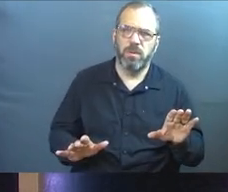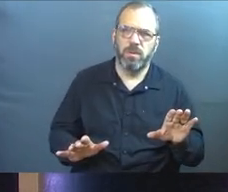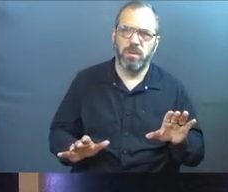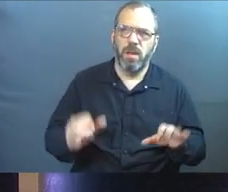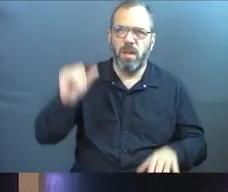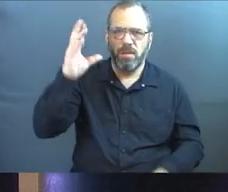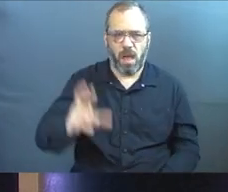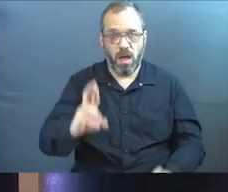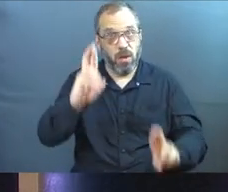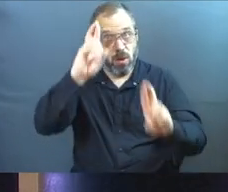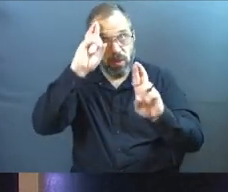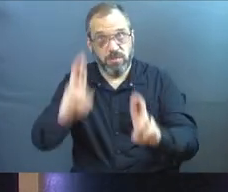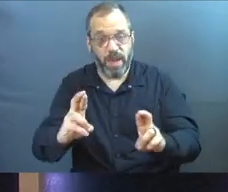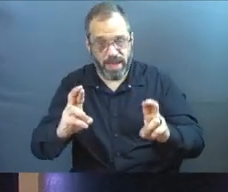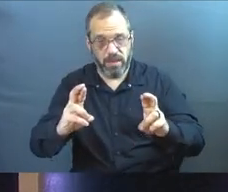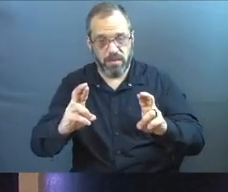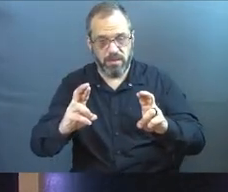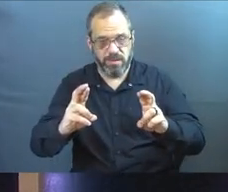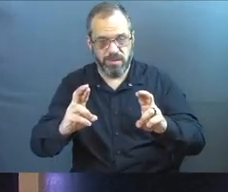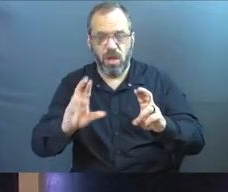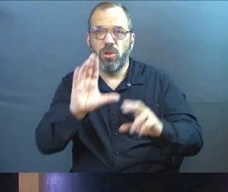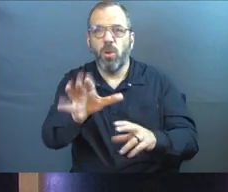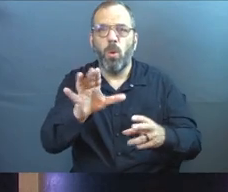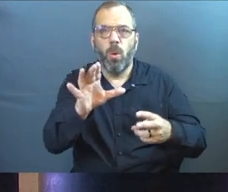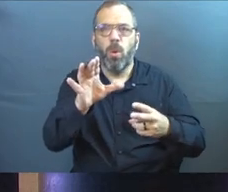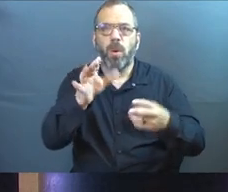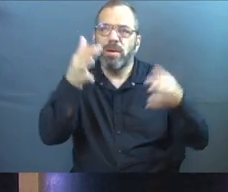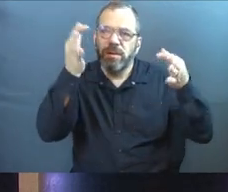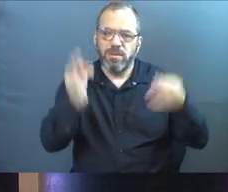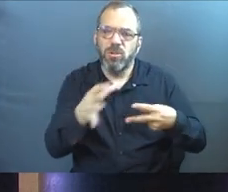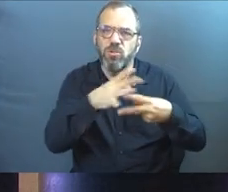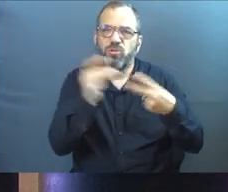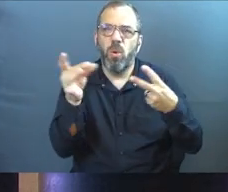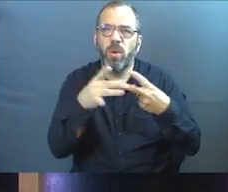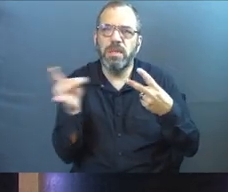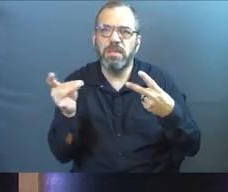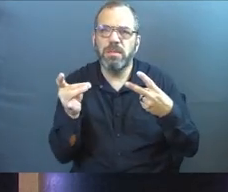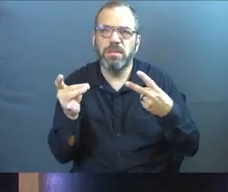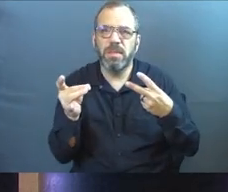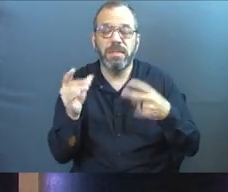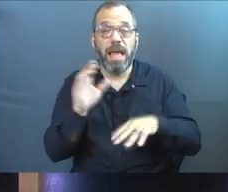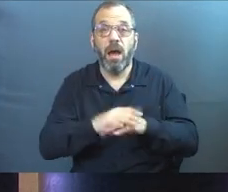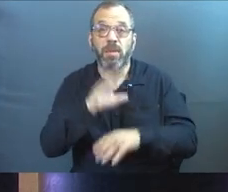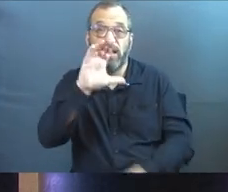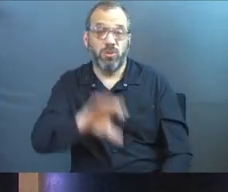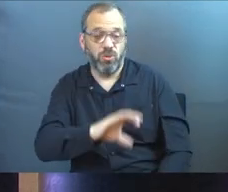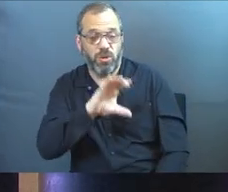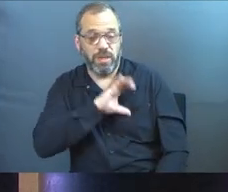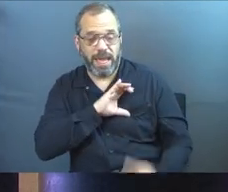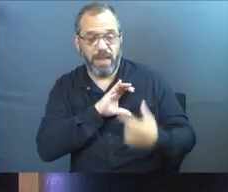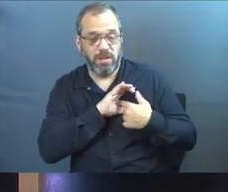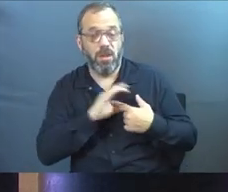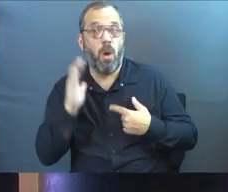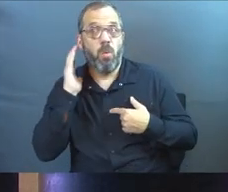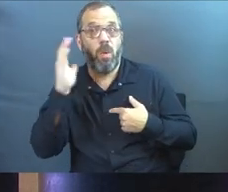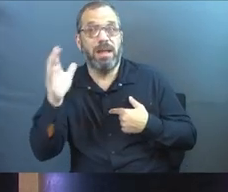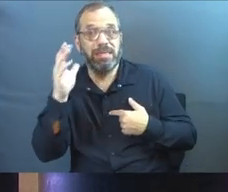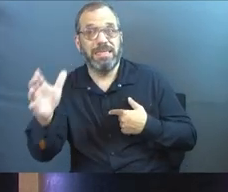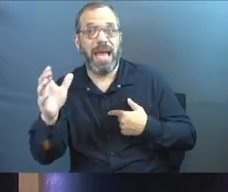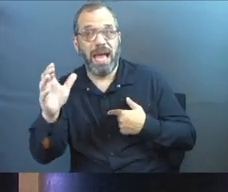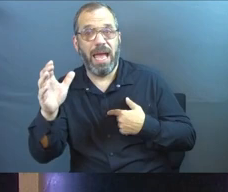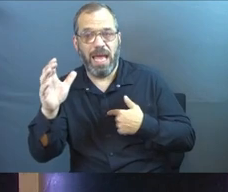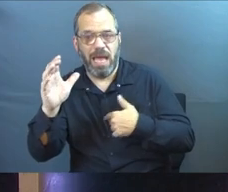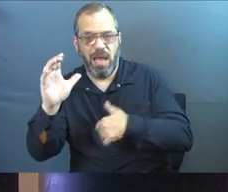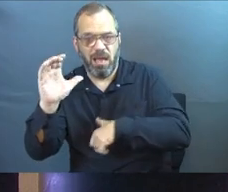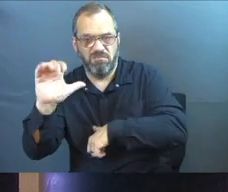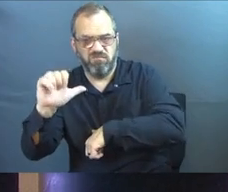God respects the human choice. And there's something about our character that one day will get set